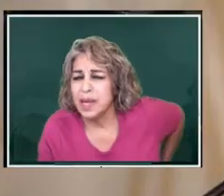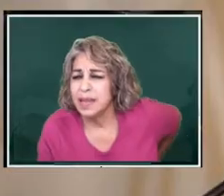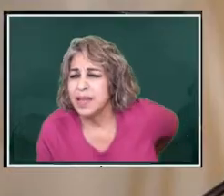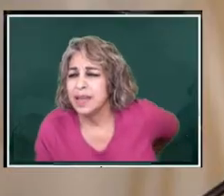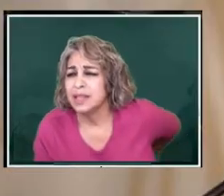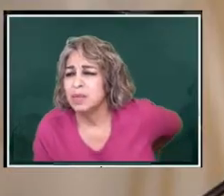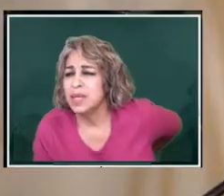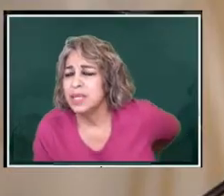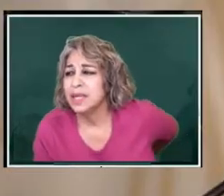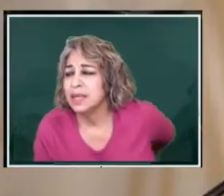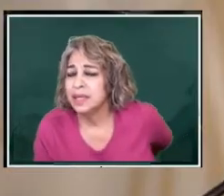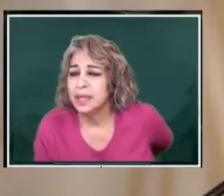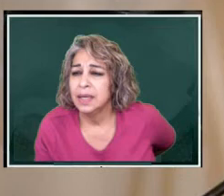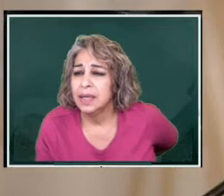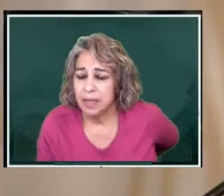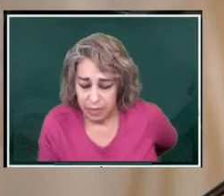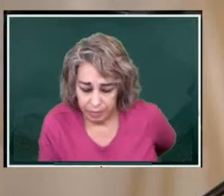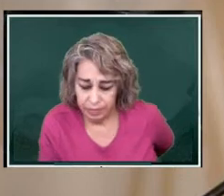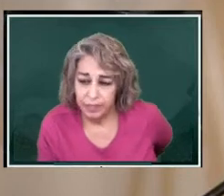Overexploited, I think, is what he says.